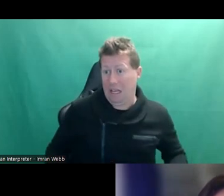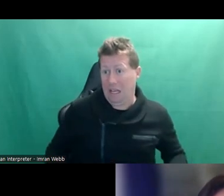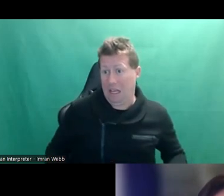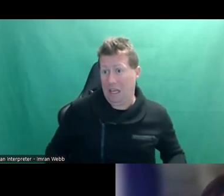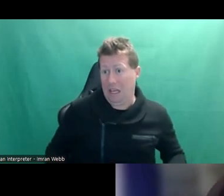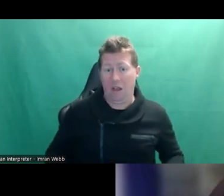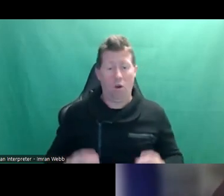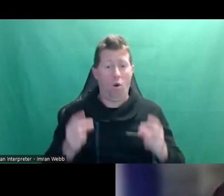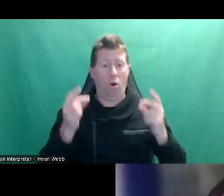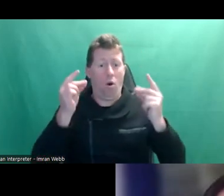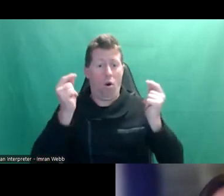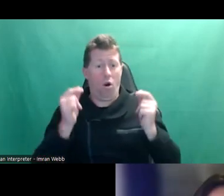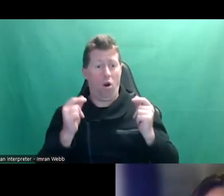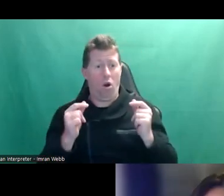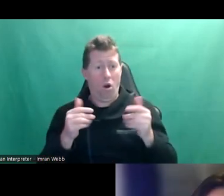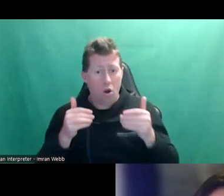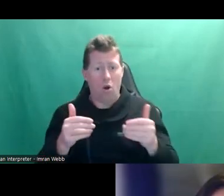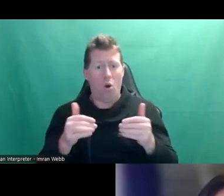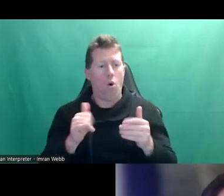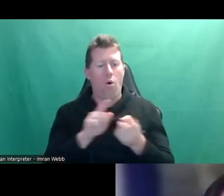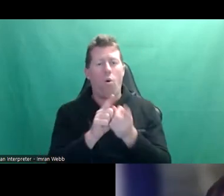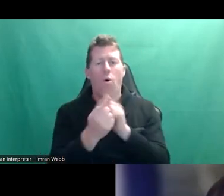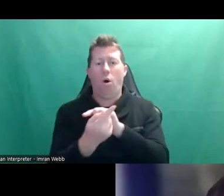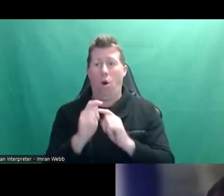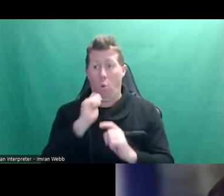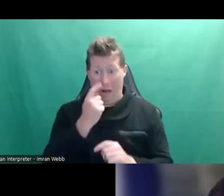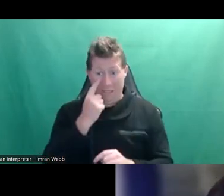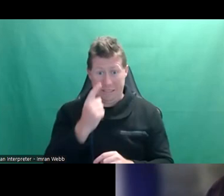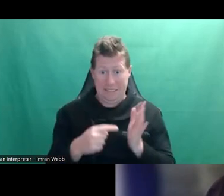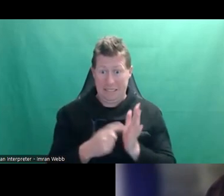suddenly falls through the head or is it more gradual? Will I see it coming?